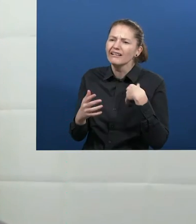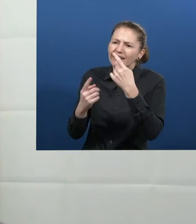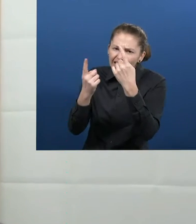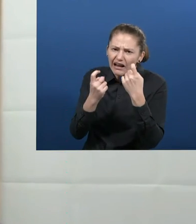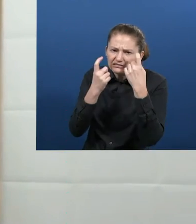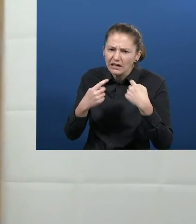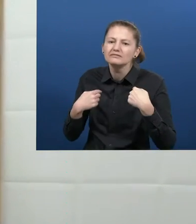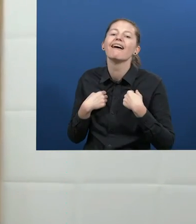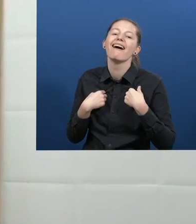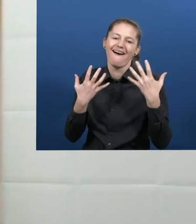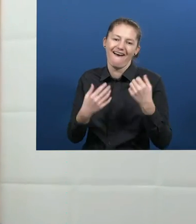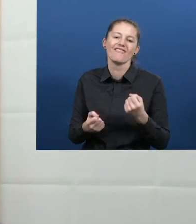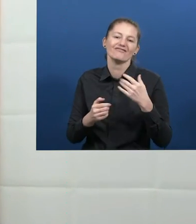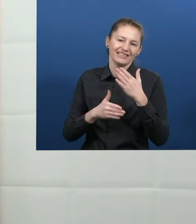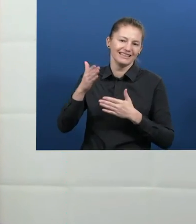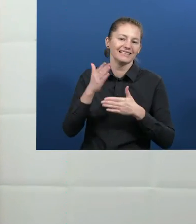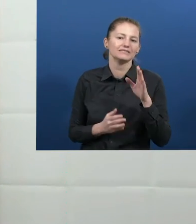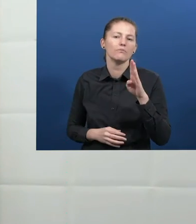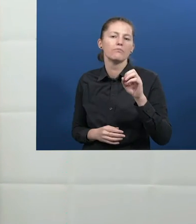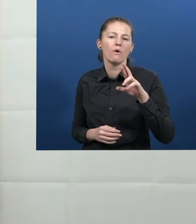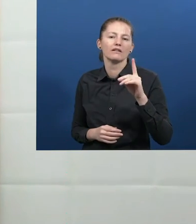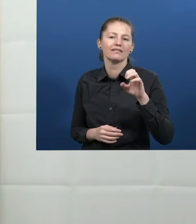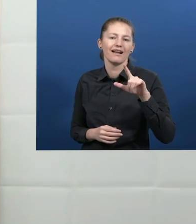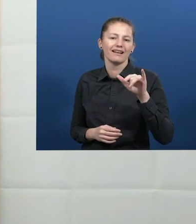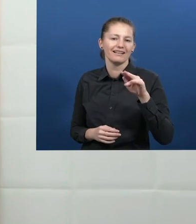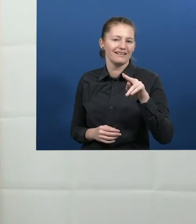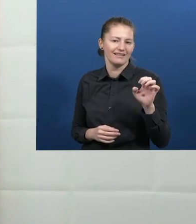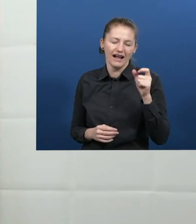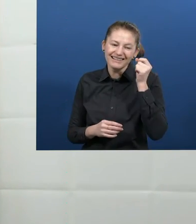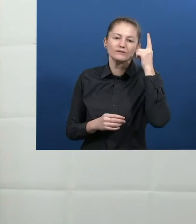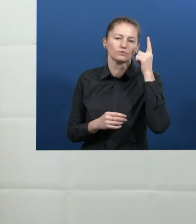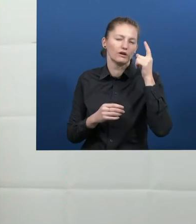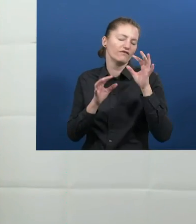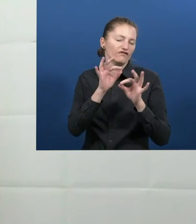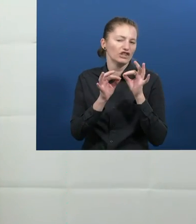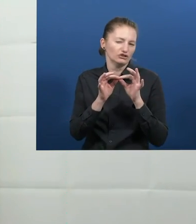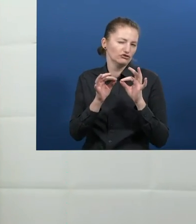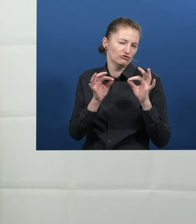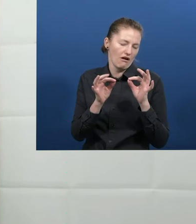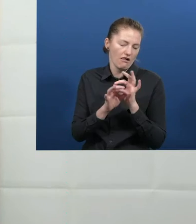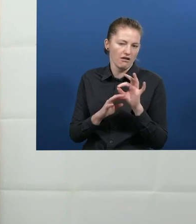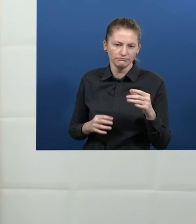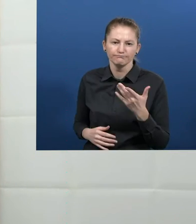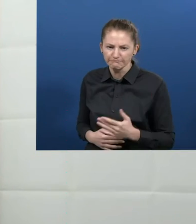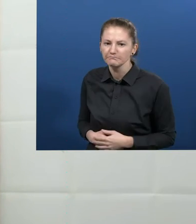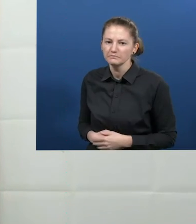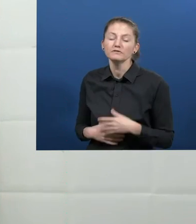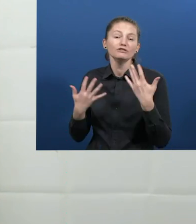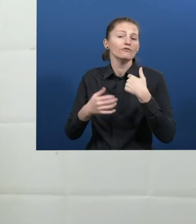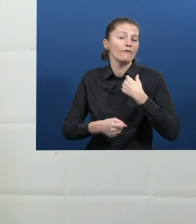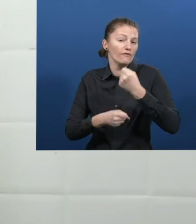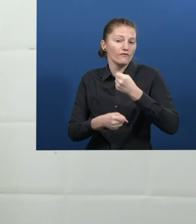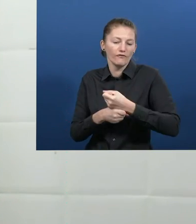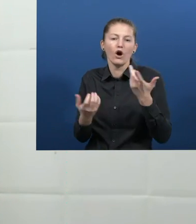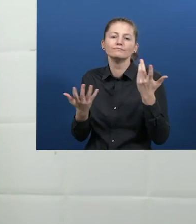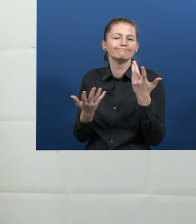capacidad de intelectual límite. Ahora estoy trabajando en Terramar y estoy en la jardinería en Terramar. I